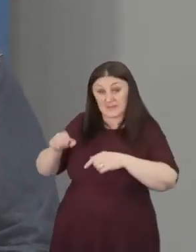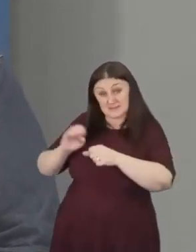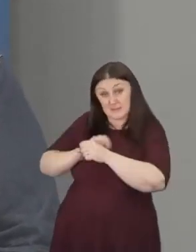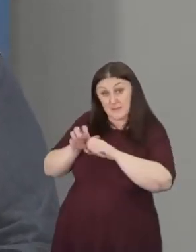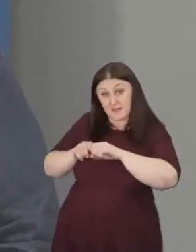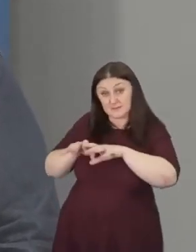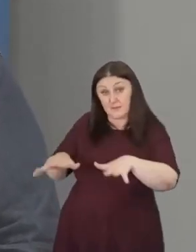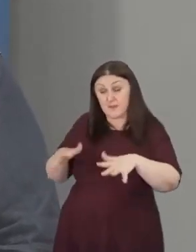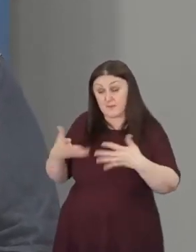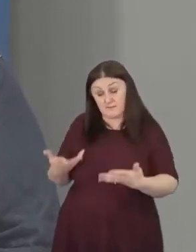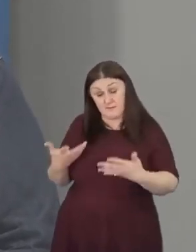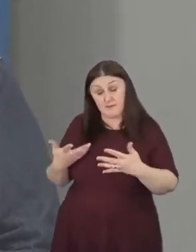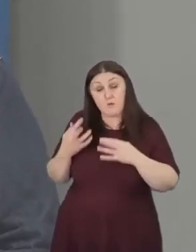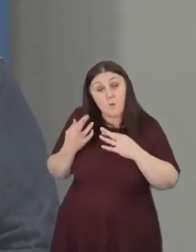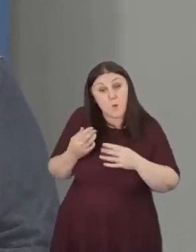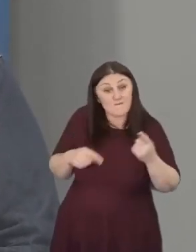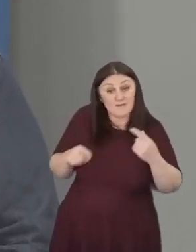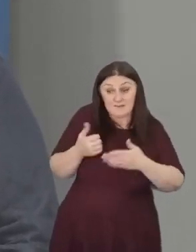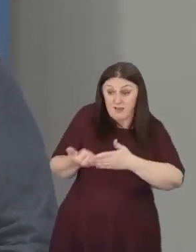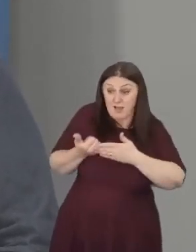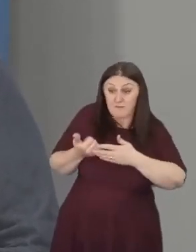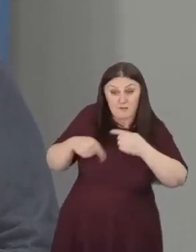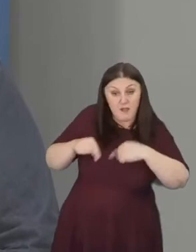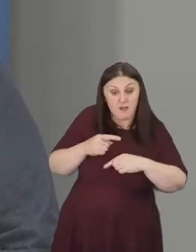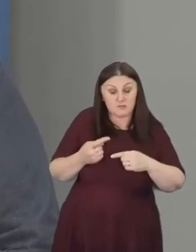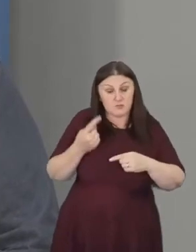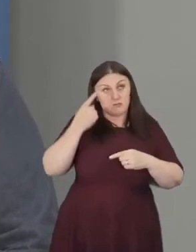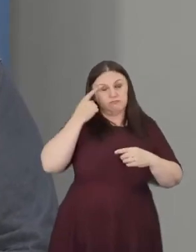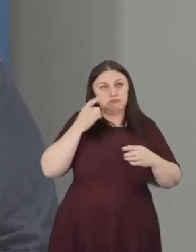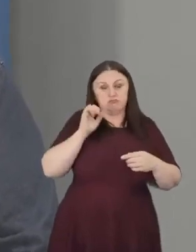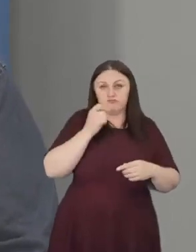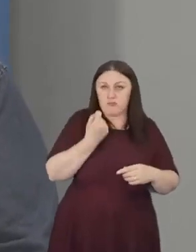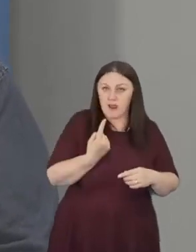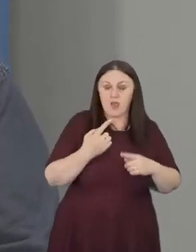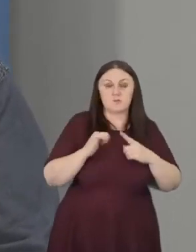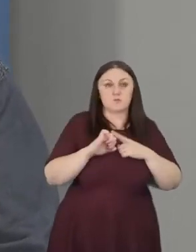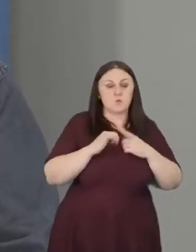about our interconnectedness in a way that we may not have done before.